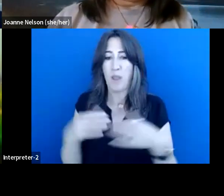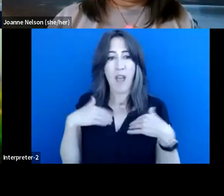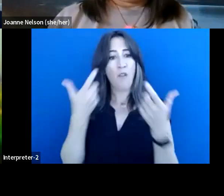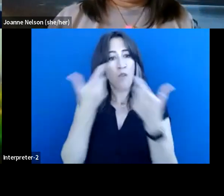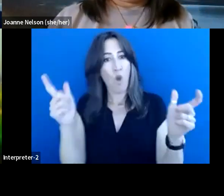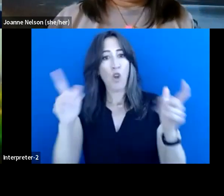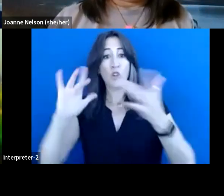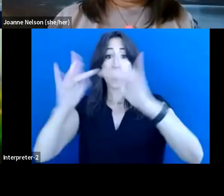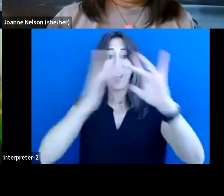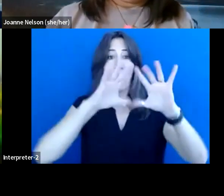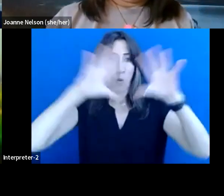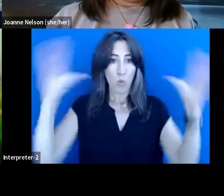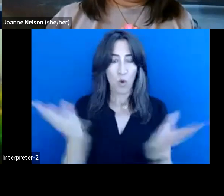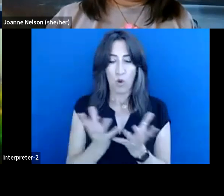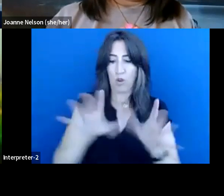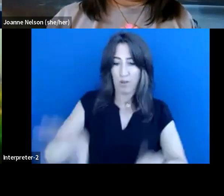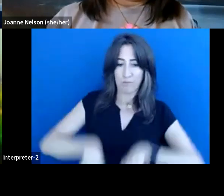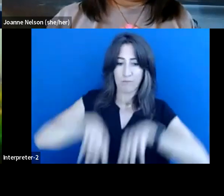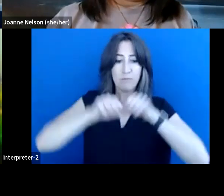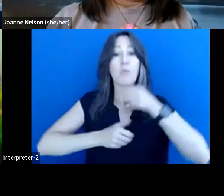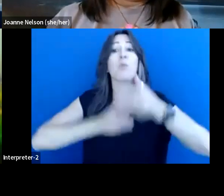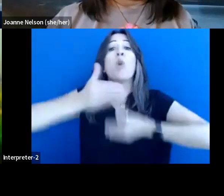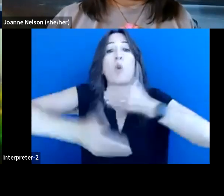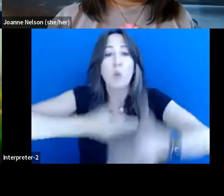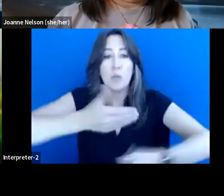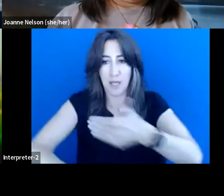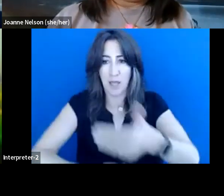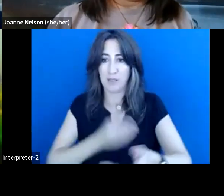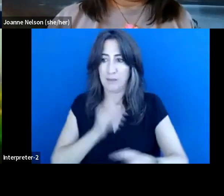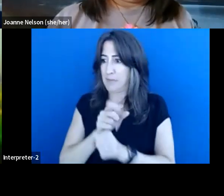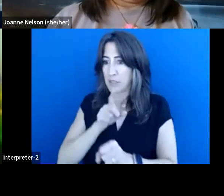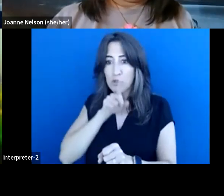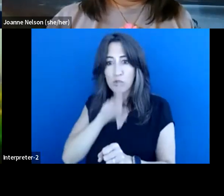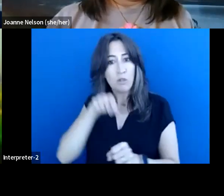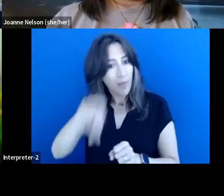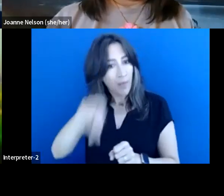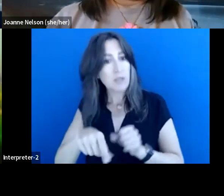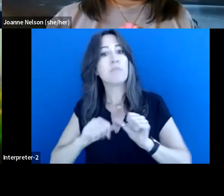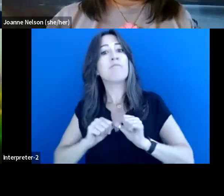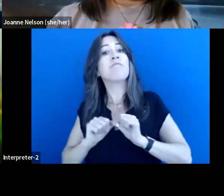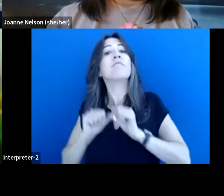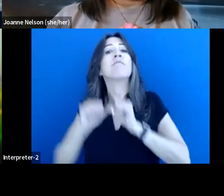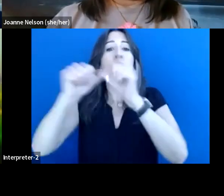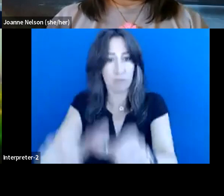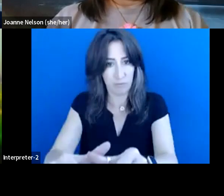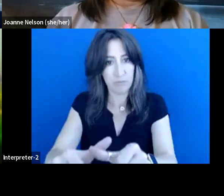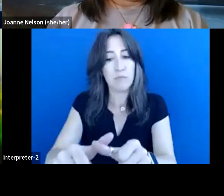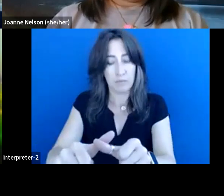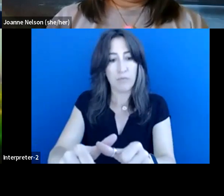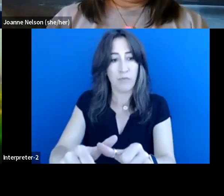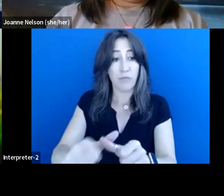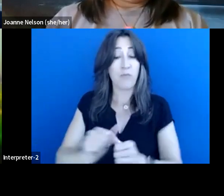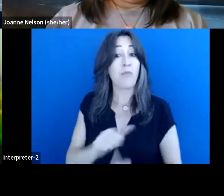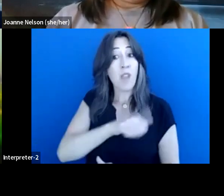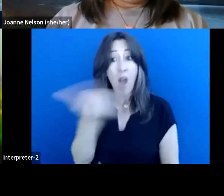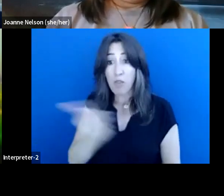processes to ensure that this continues to work well over the long term. And the other great